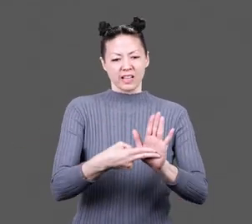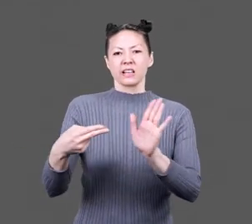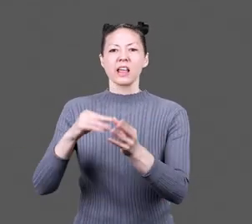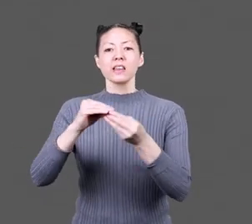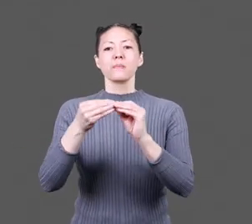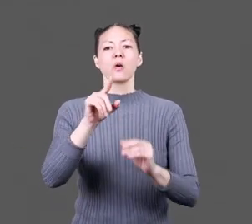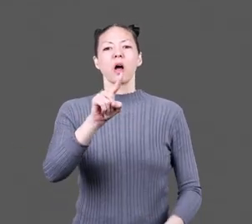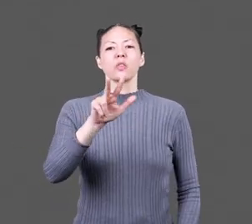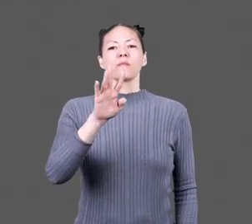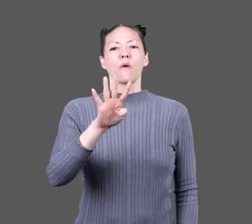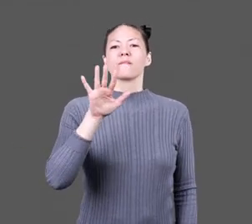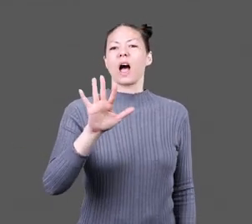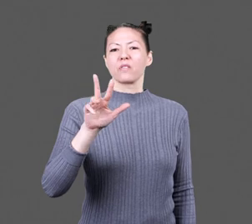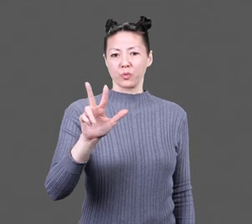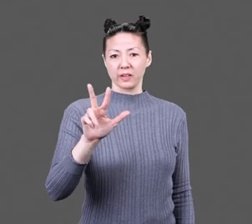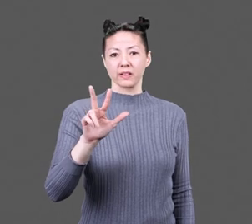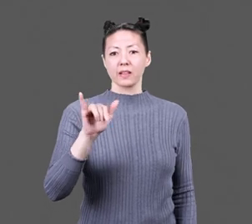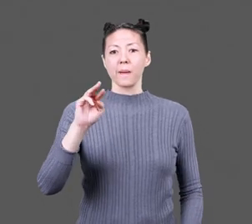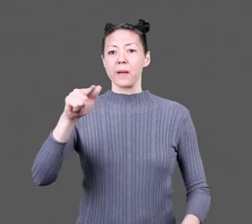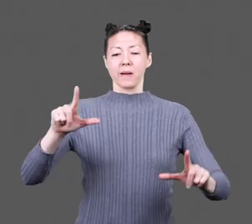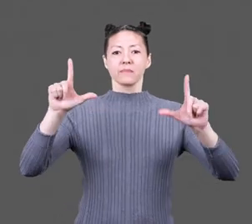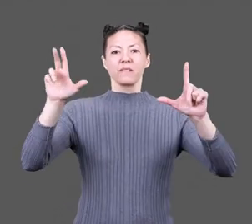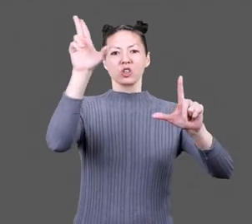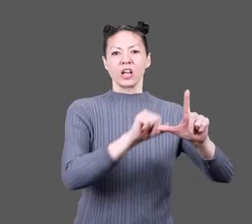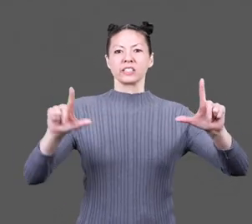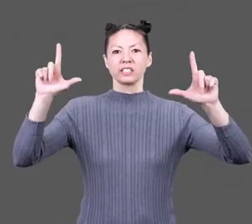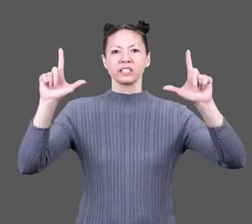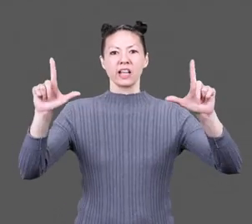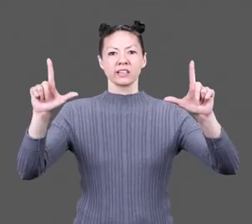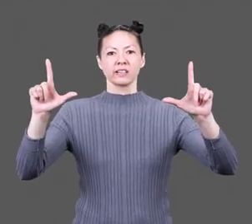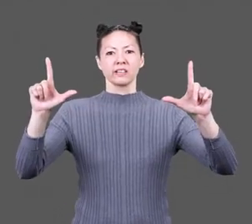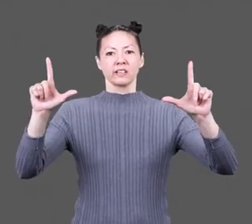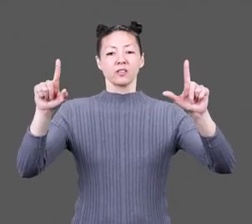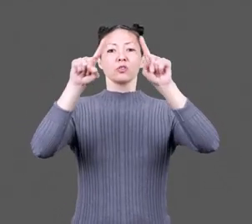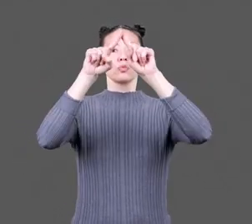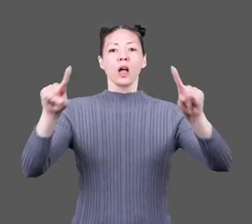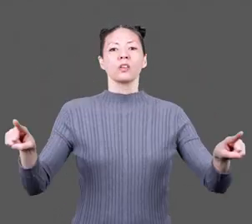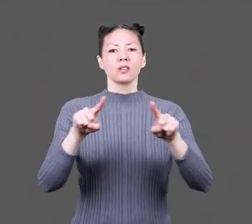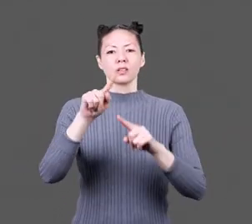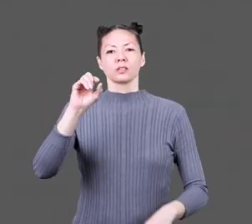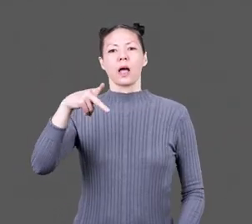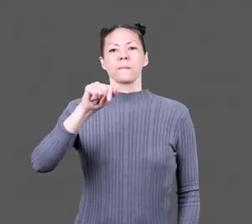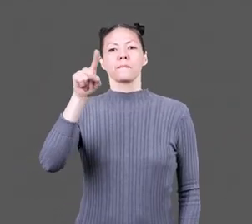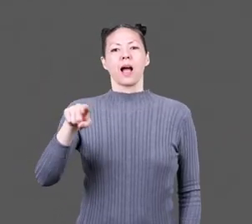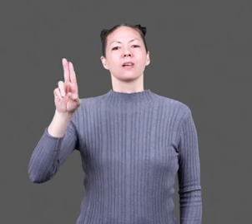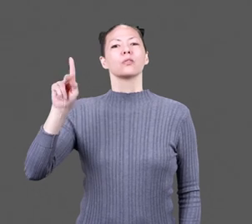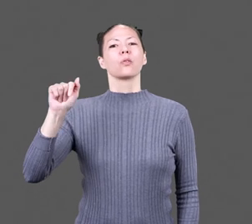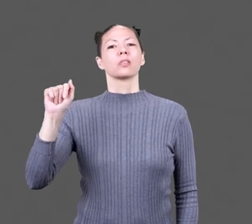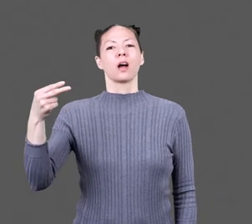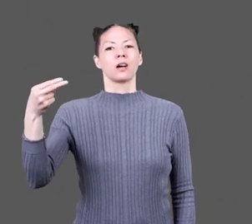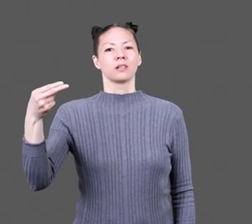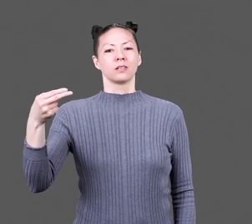Luggage tags with a number 13453 lie on a map of the United States. A triangle marks Topaz in Utah.